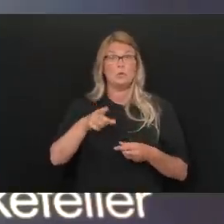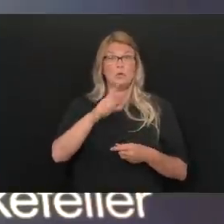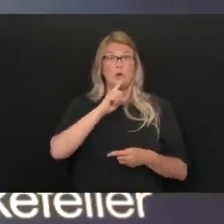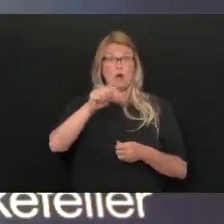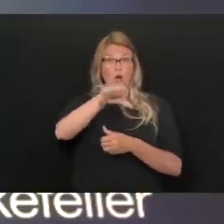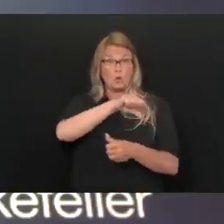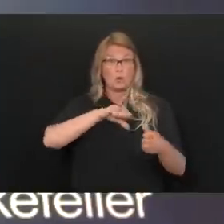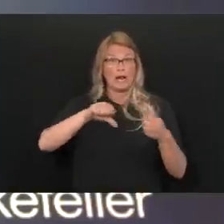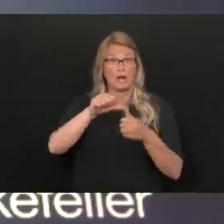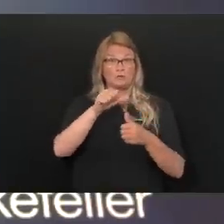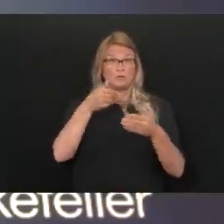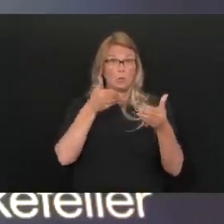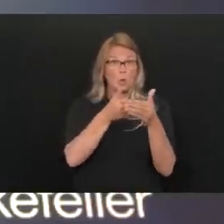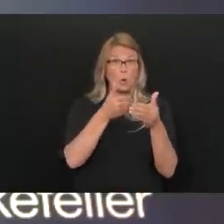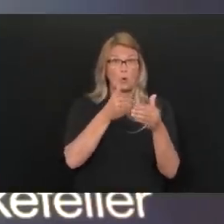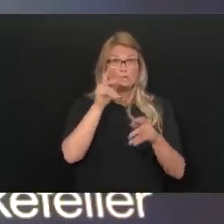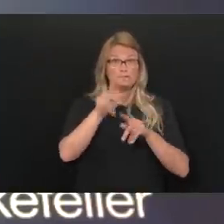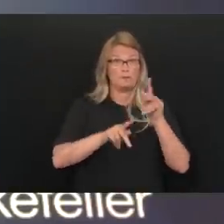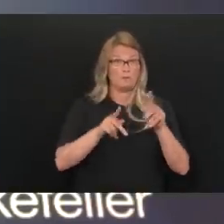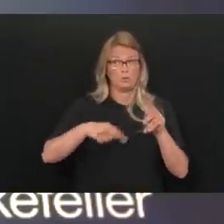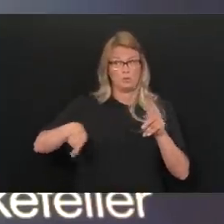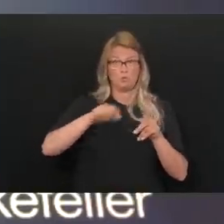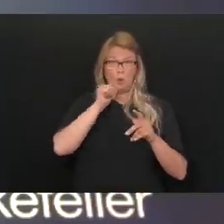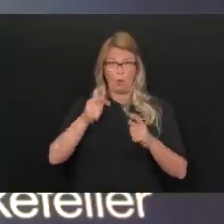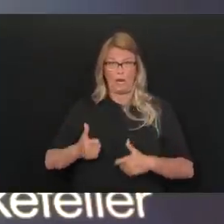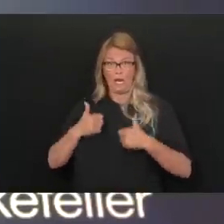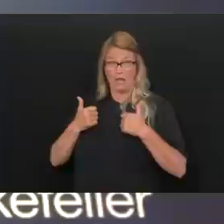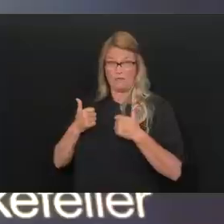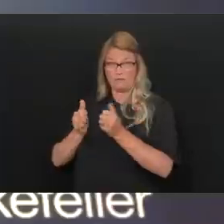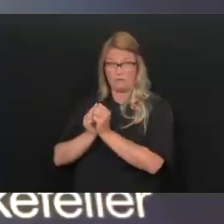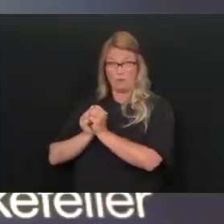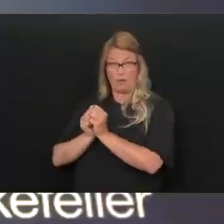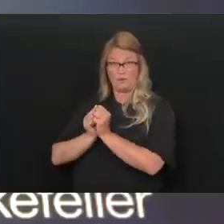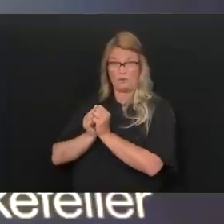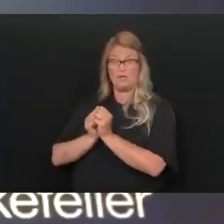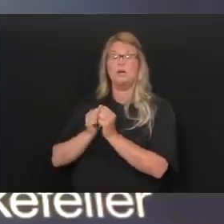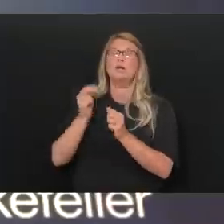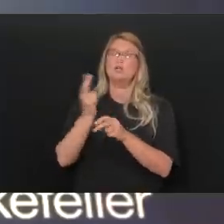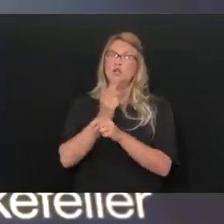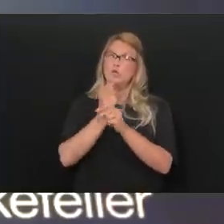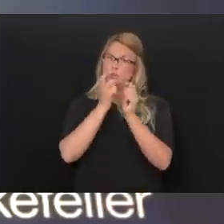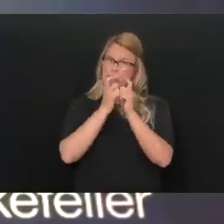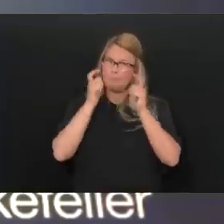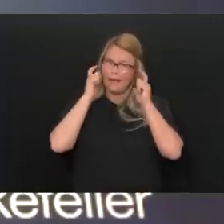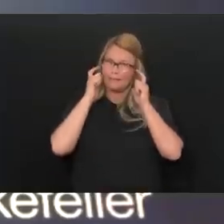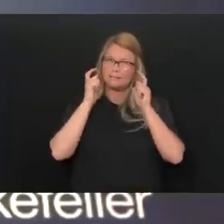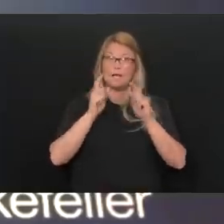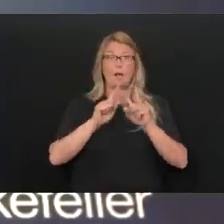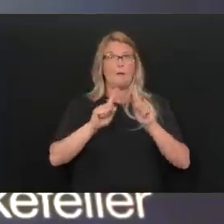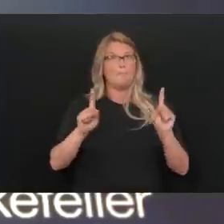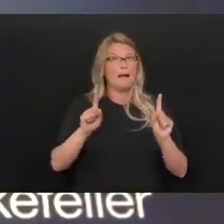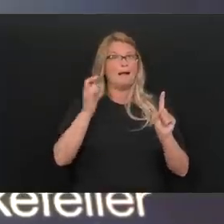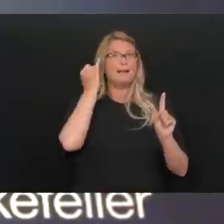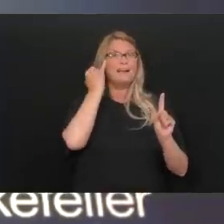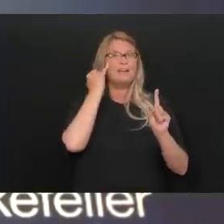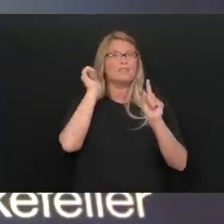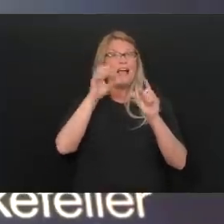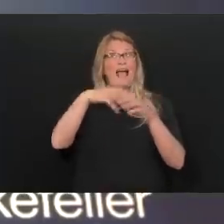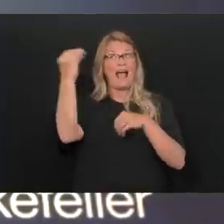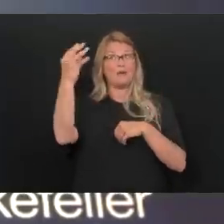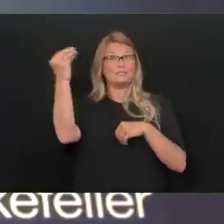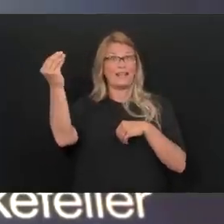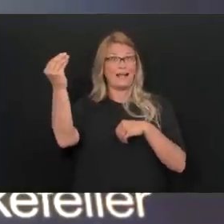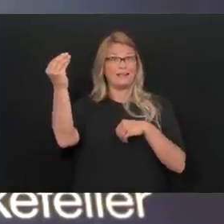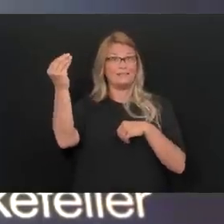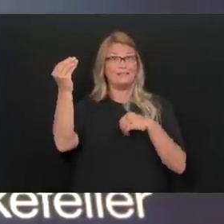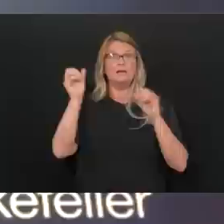people closely that you don't live with, then wearing masks is good. But if you can stay distance, particularly outside, and